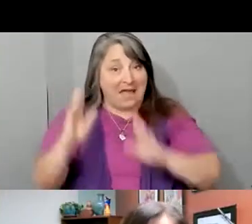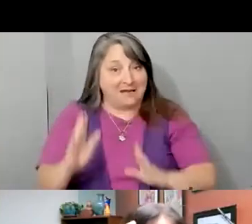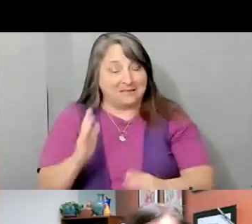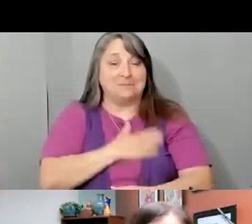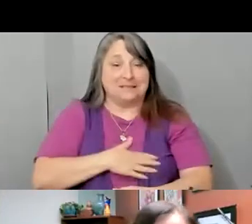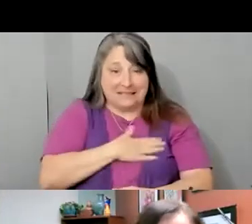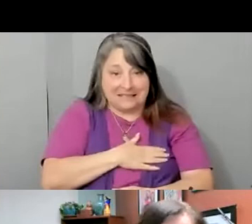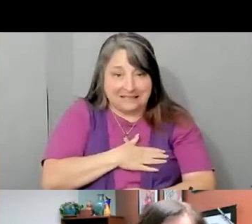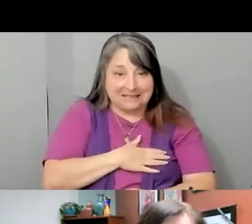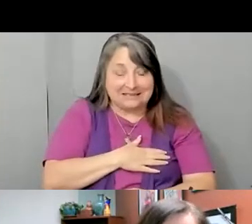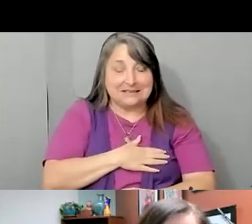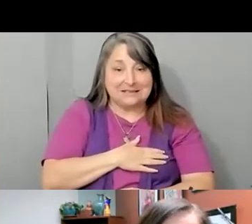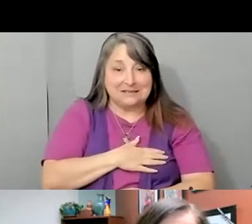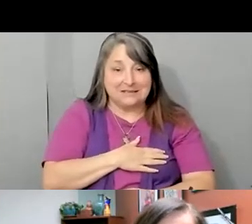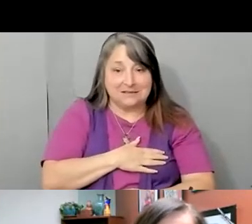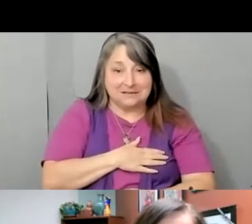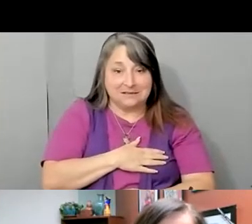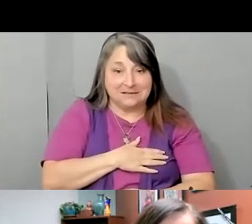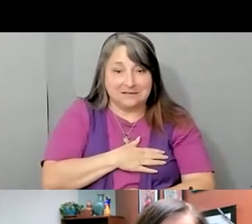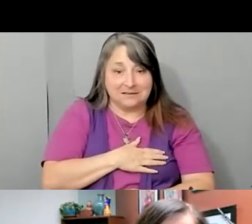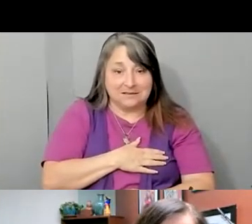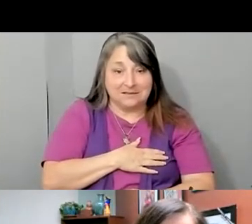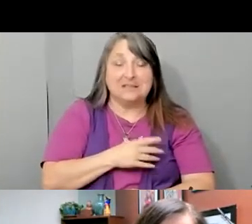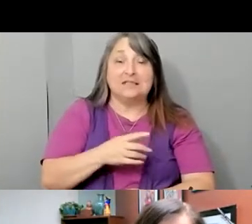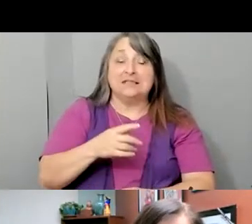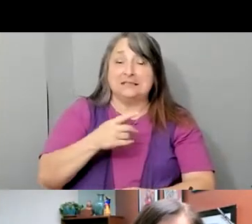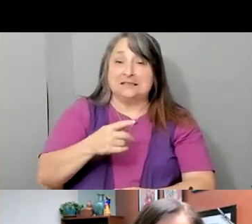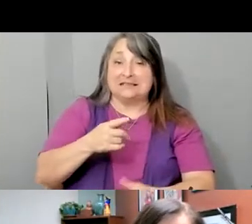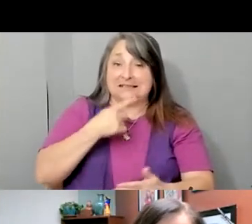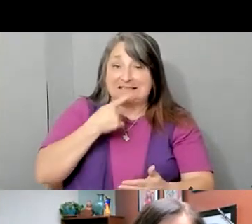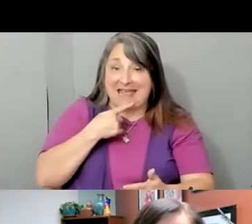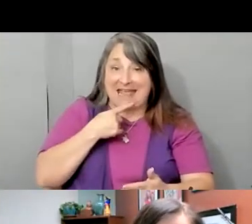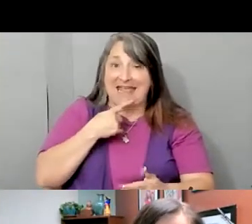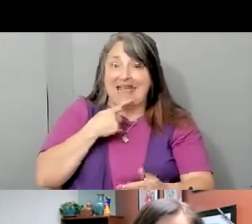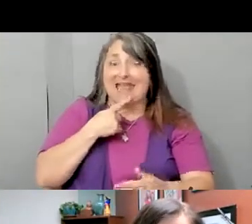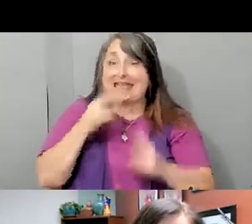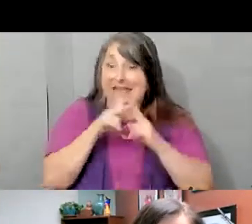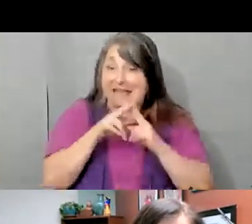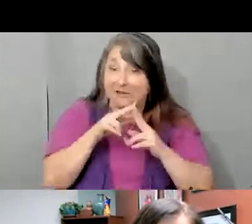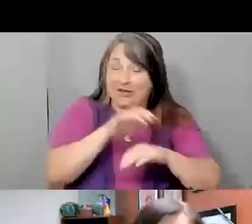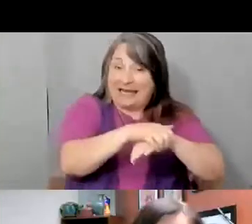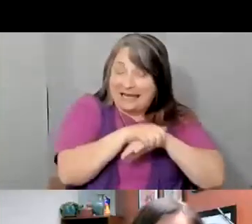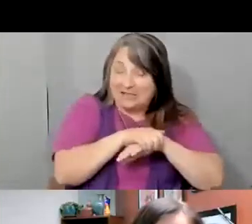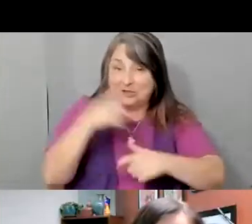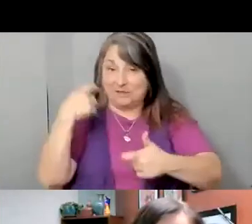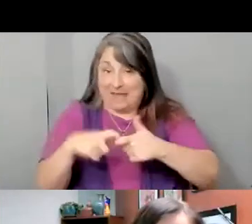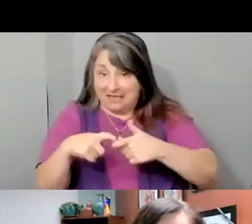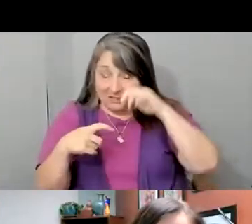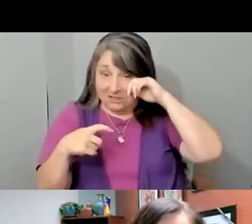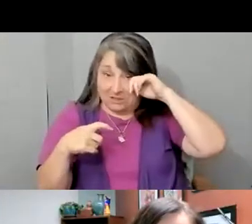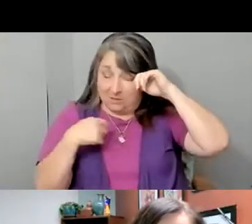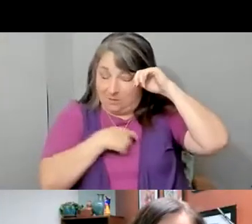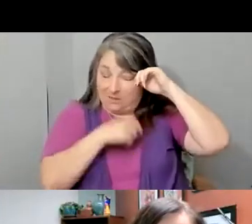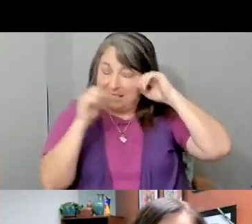lo que van a decir en inglés o en español. Tenemos la habilidad de hablar en los dos